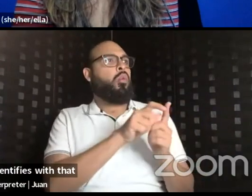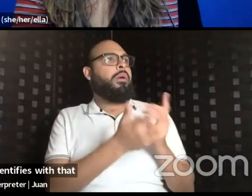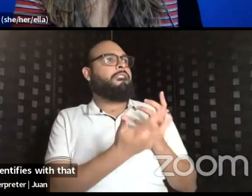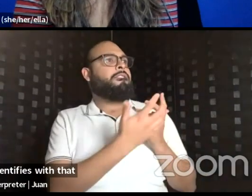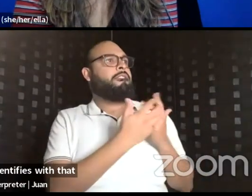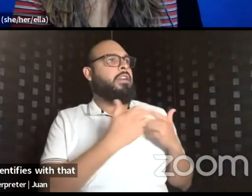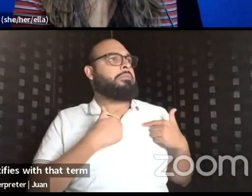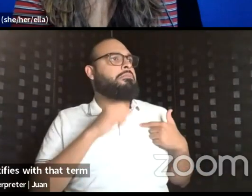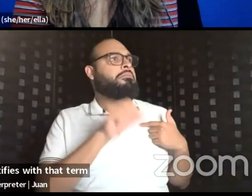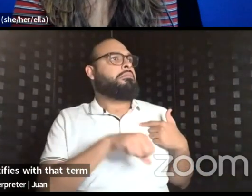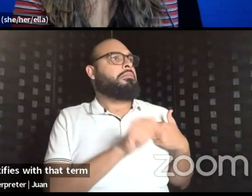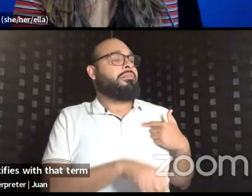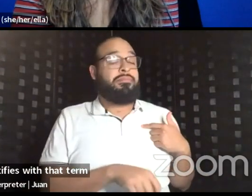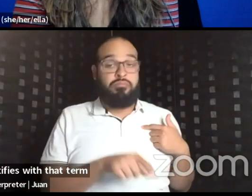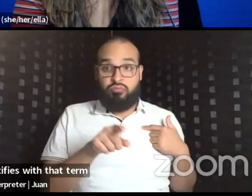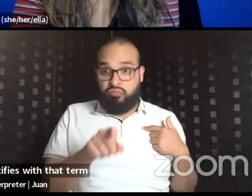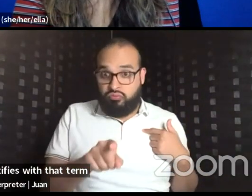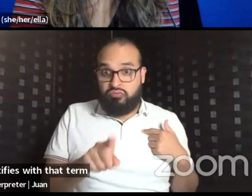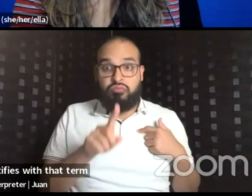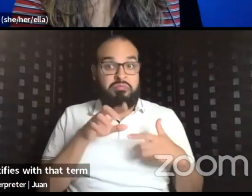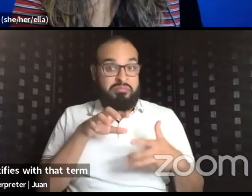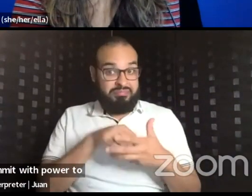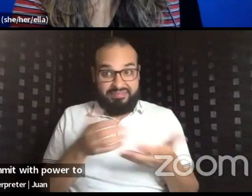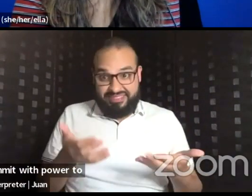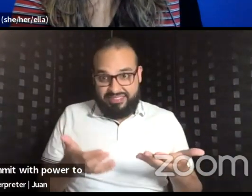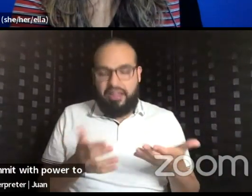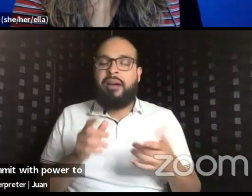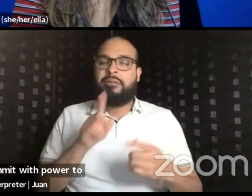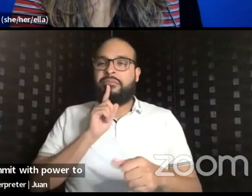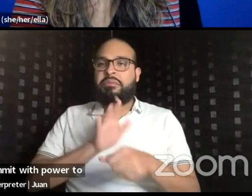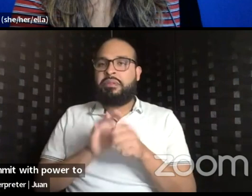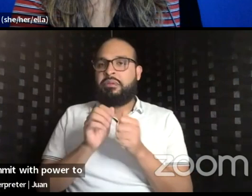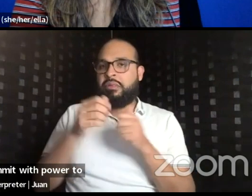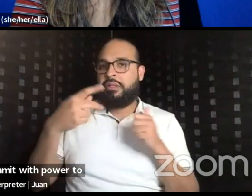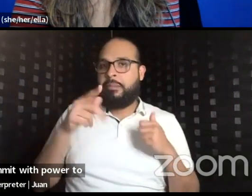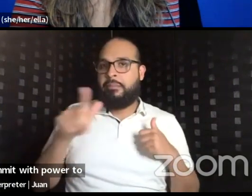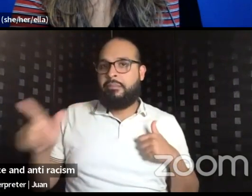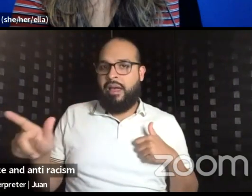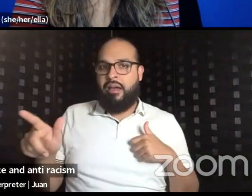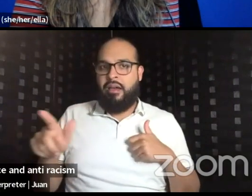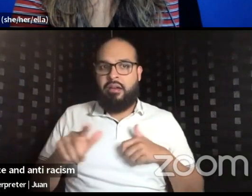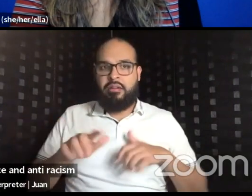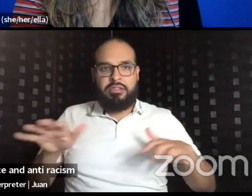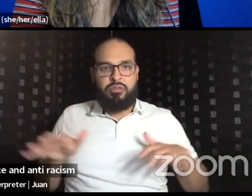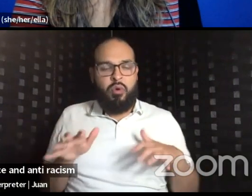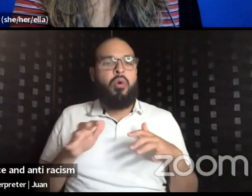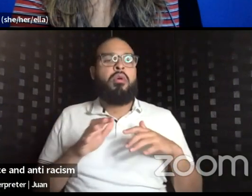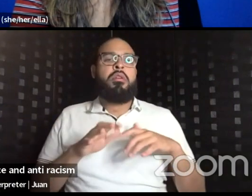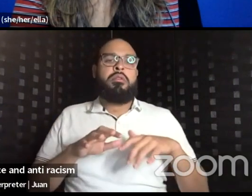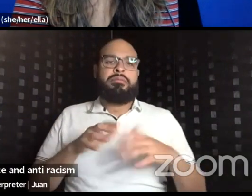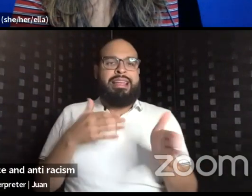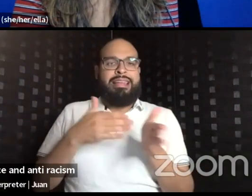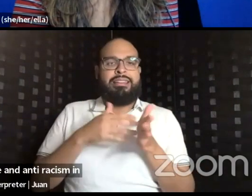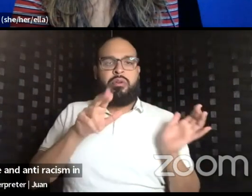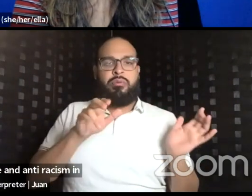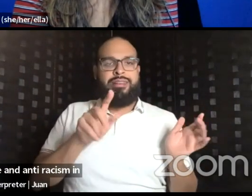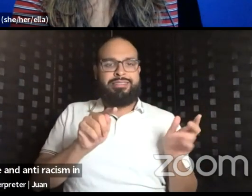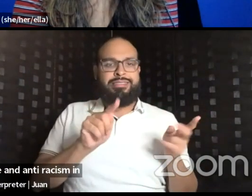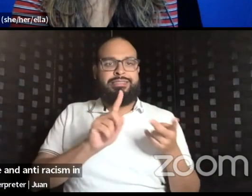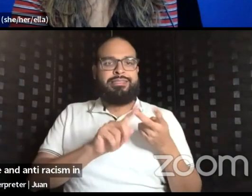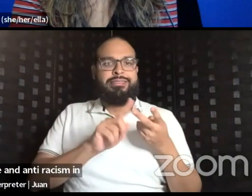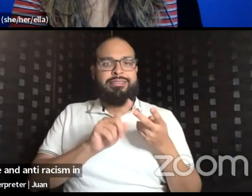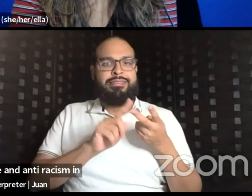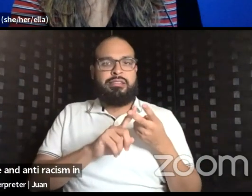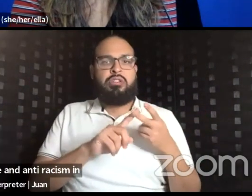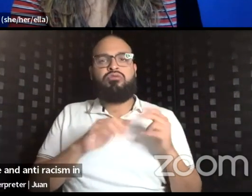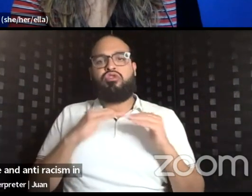participant, you commit with PAL to creating spaces rooted in justice and anti-racism in our structures, practices, policies, principles, and